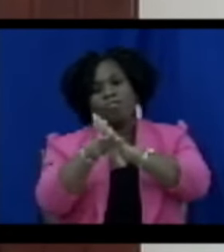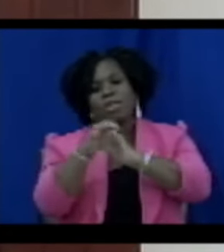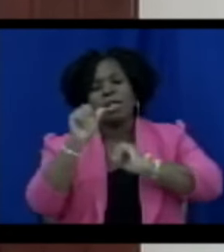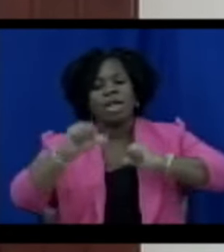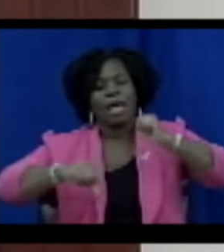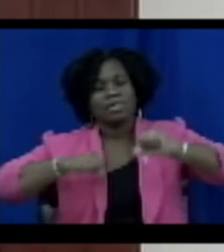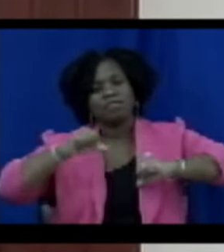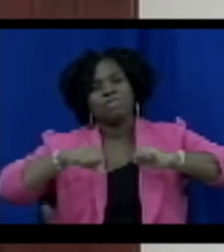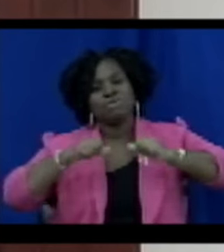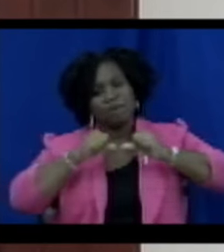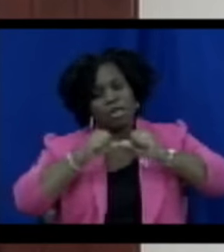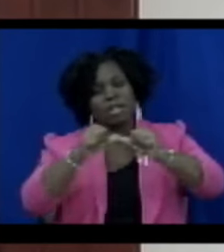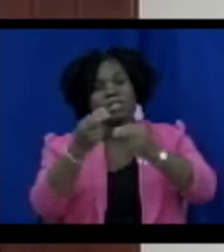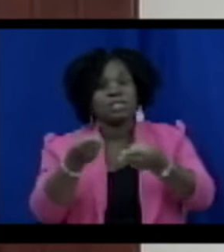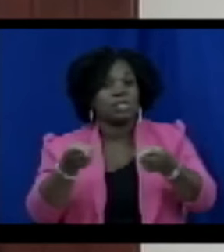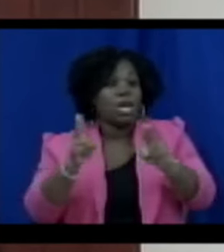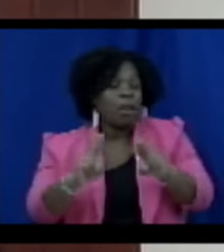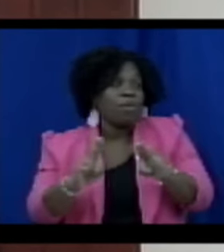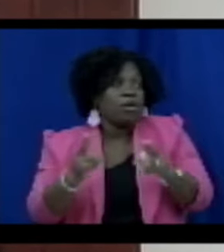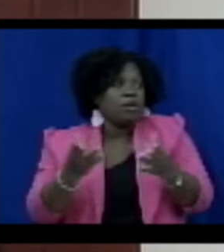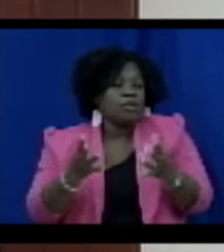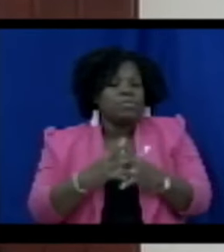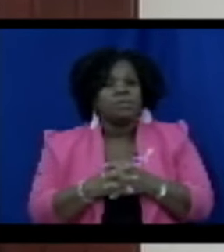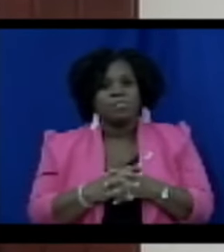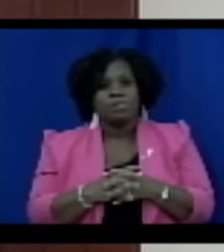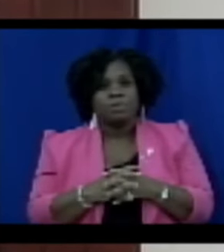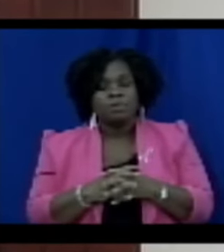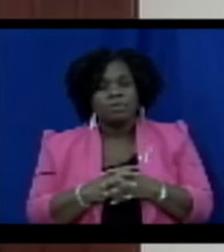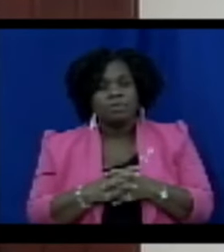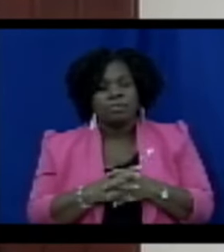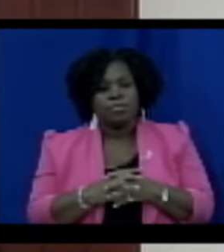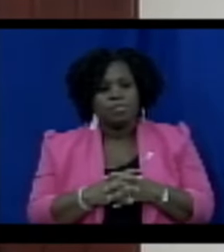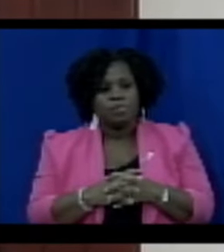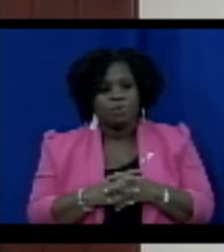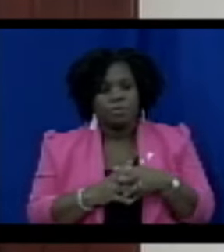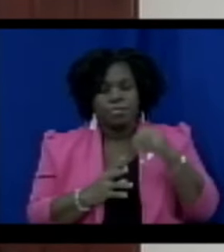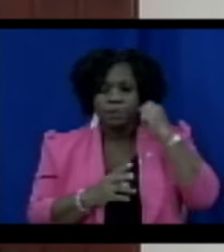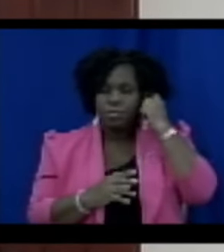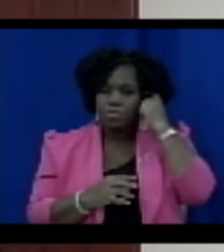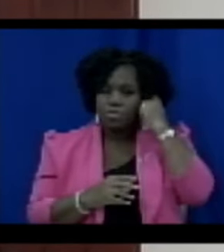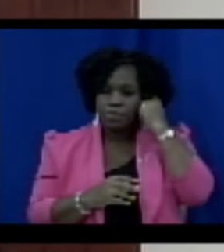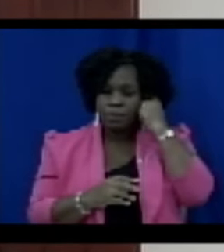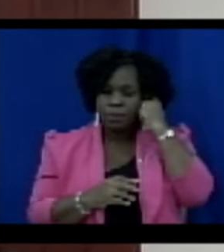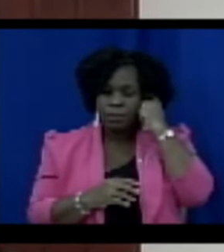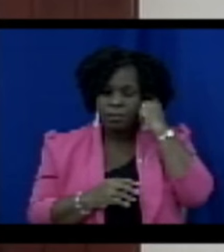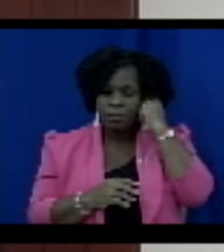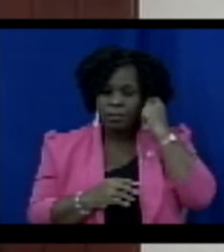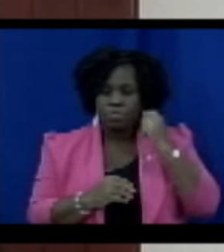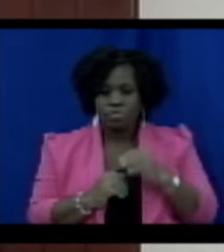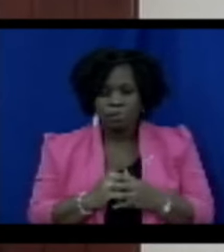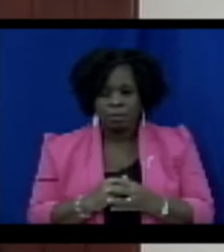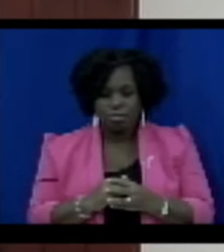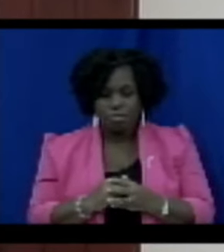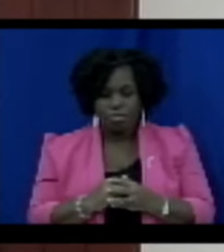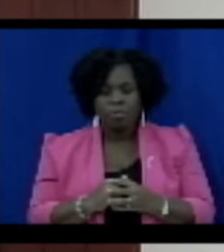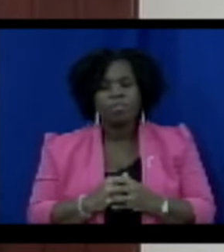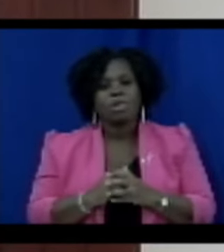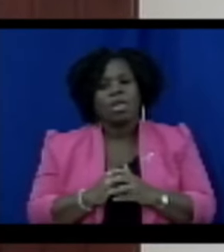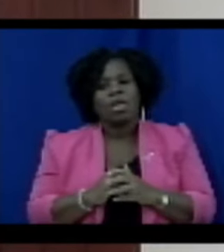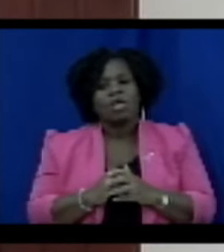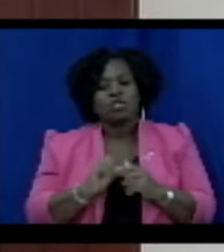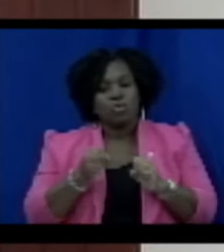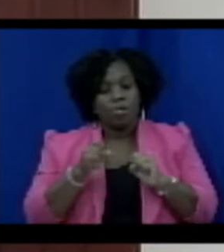activities. A robust definition of tainted property enables authorities to identify and seize assets obtained